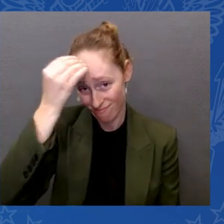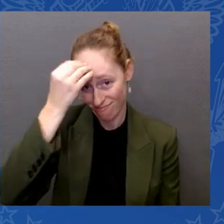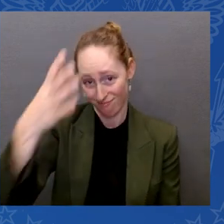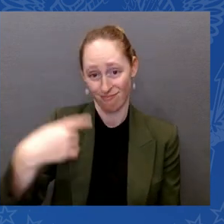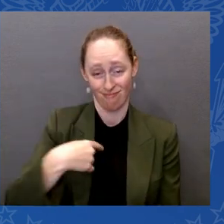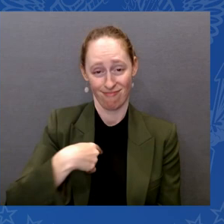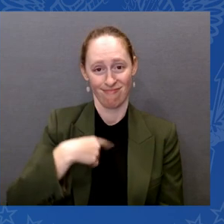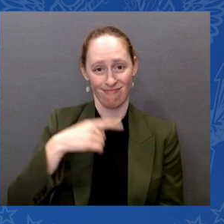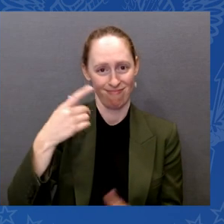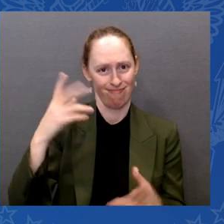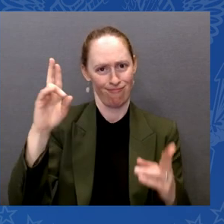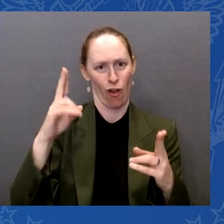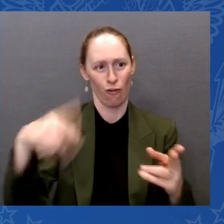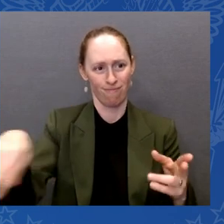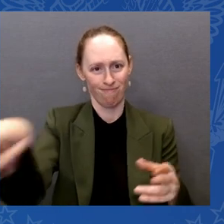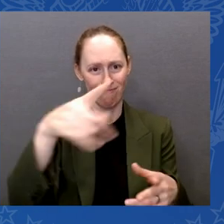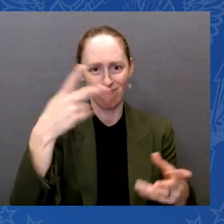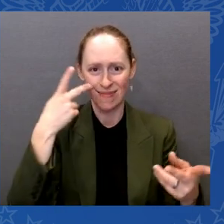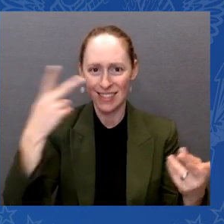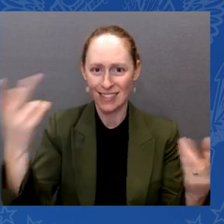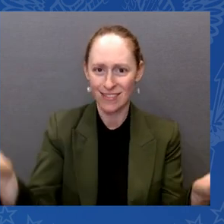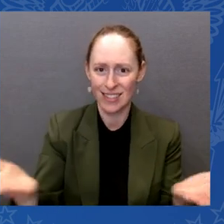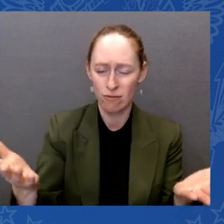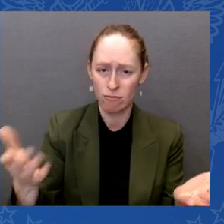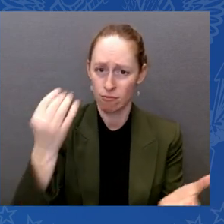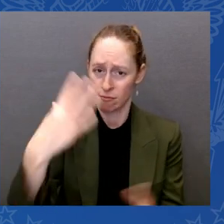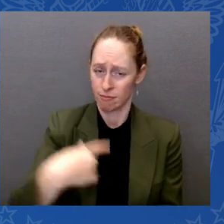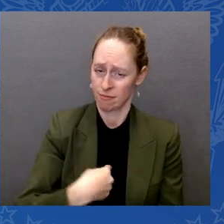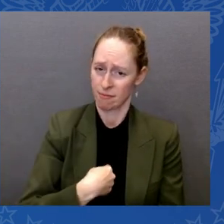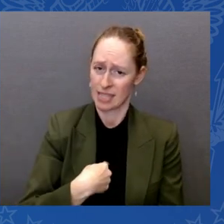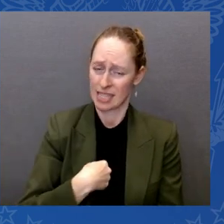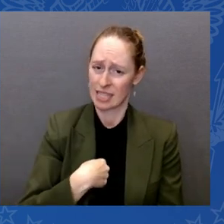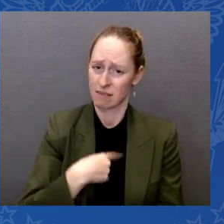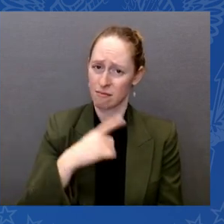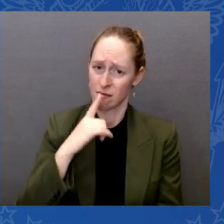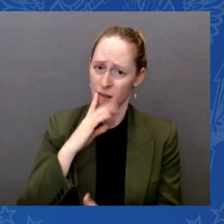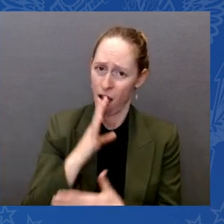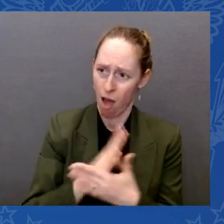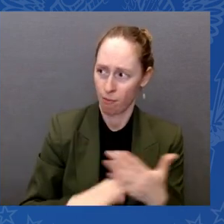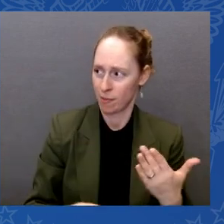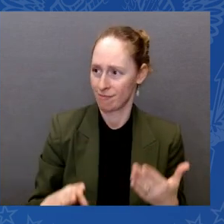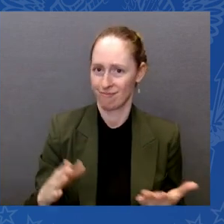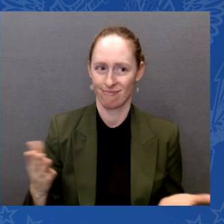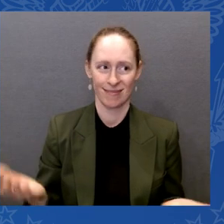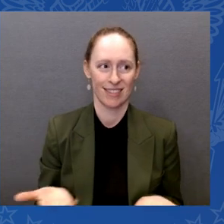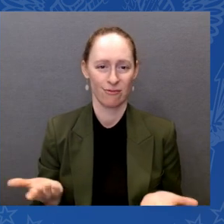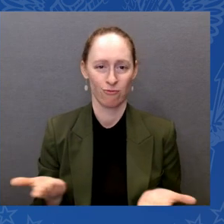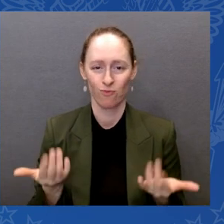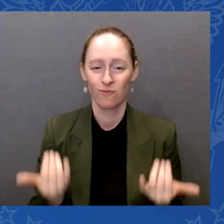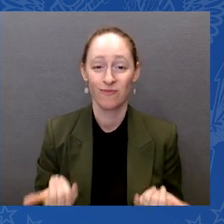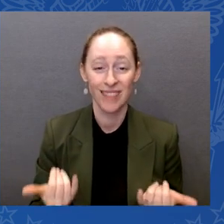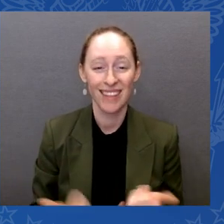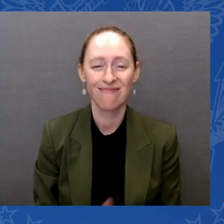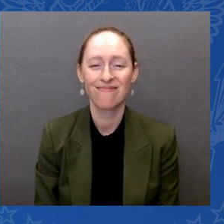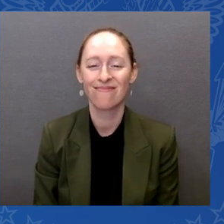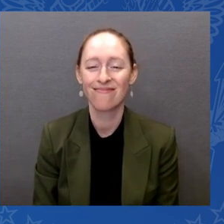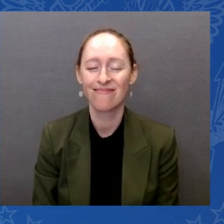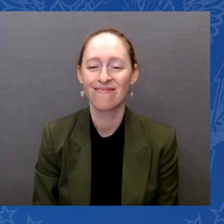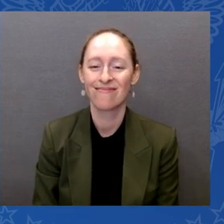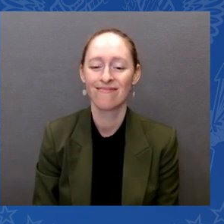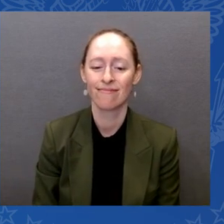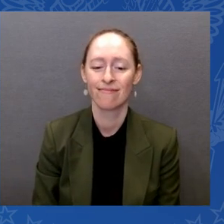here today with you, talking about a topic that is so critical to me and to the lives of so many others.